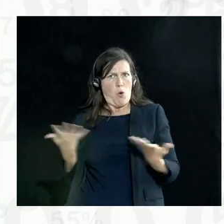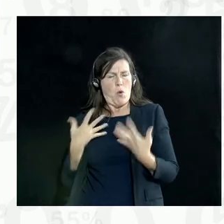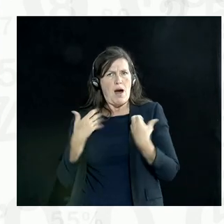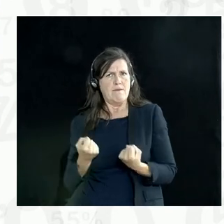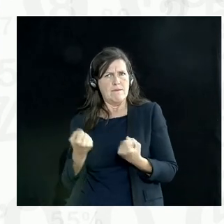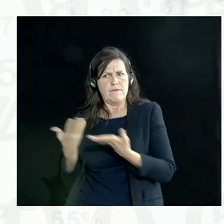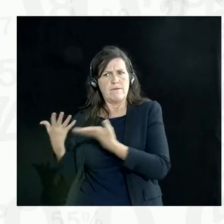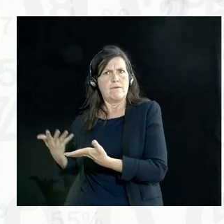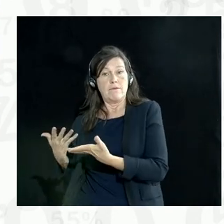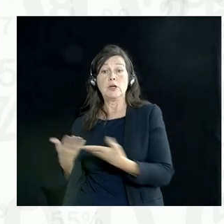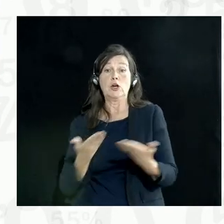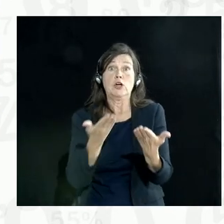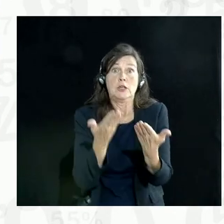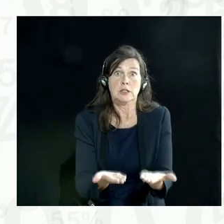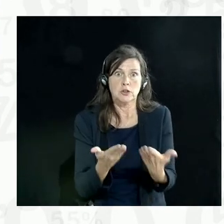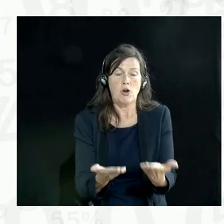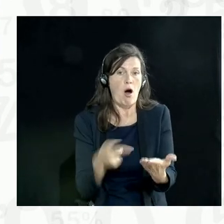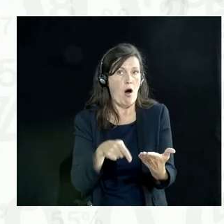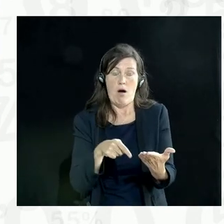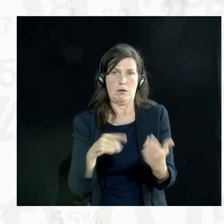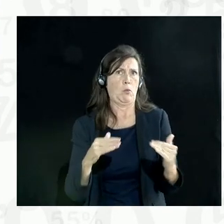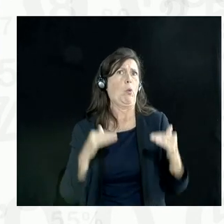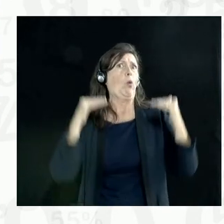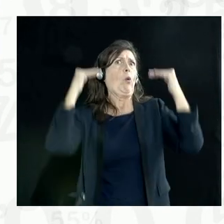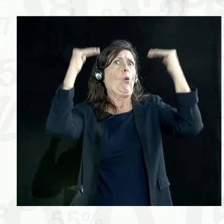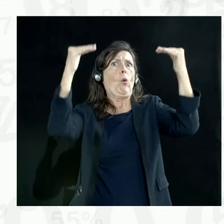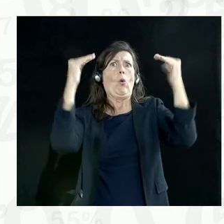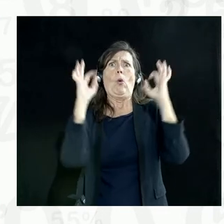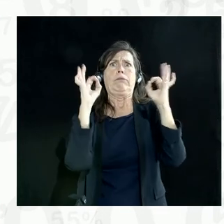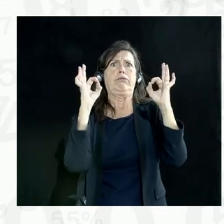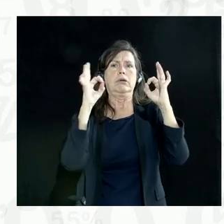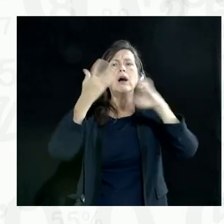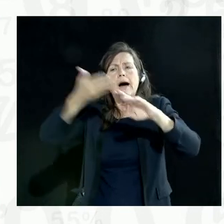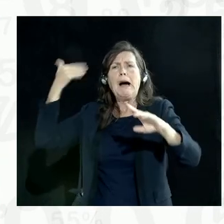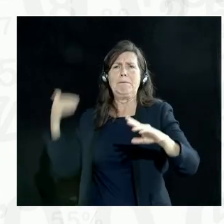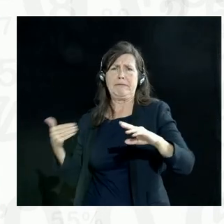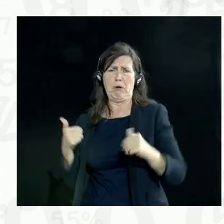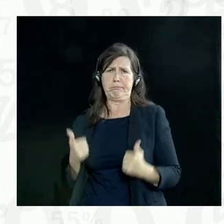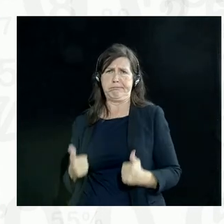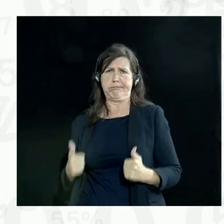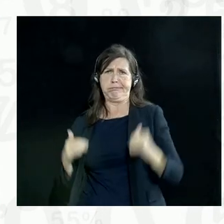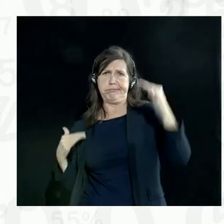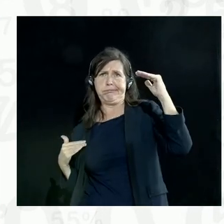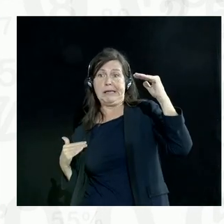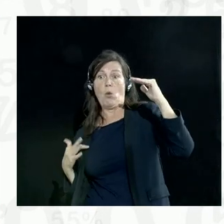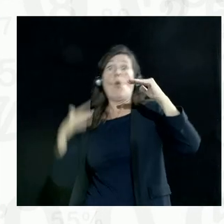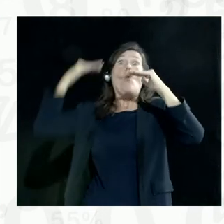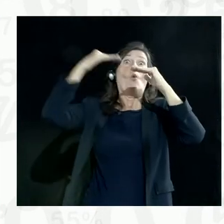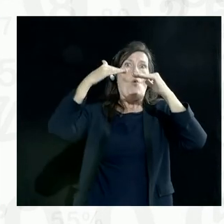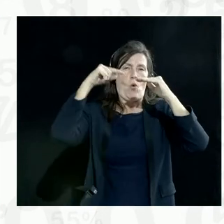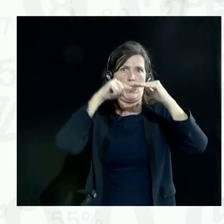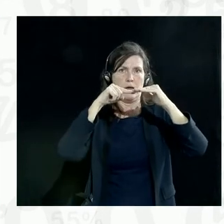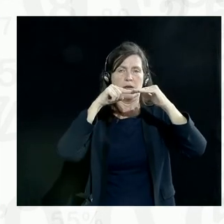the current system is far more superior to what was there before. So just in terms of participation and inclusion,